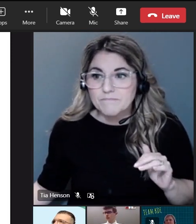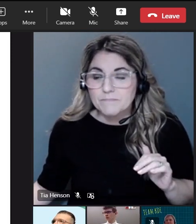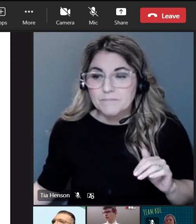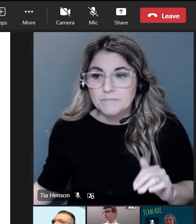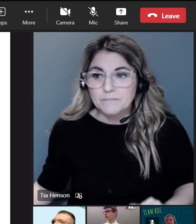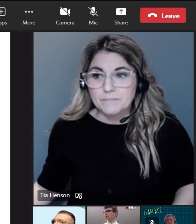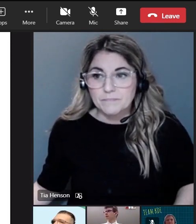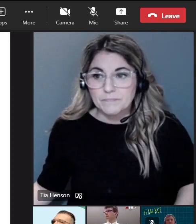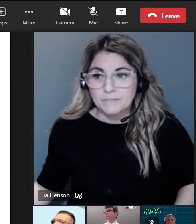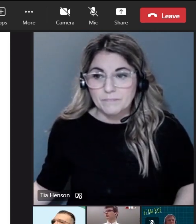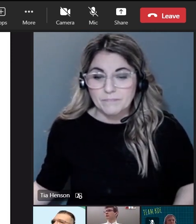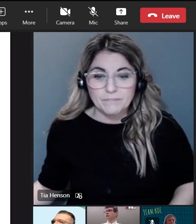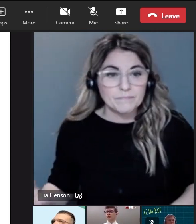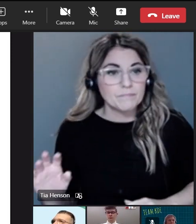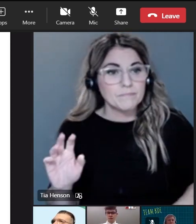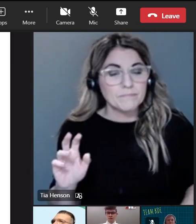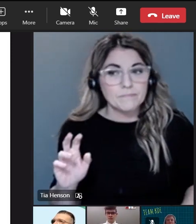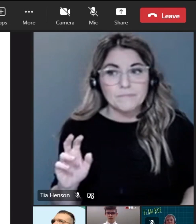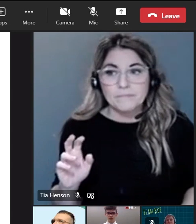Ali Fegenbush.